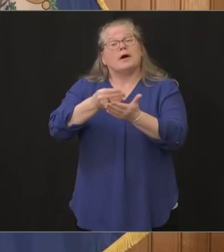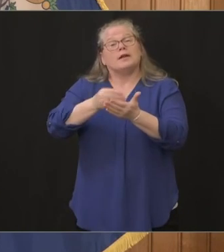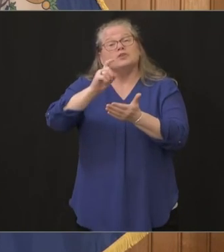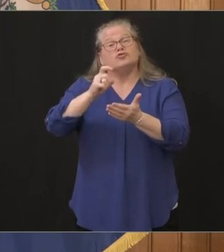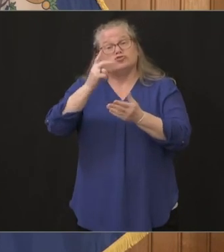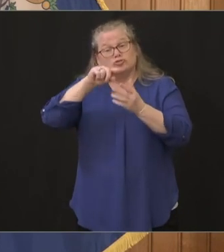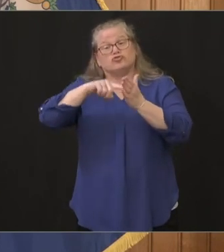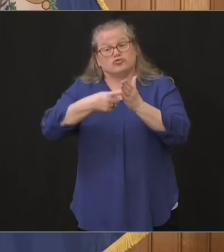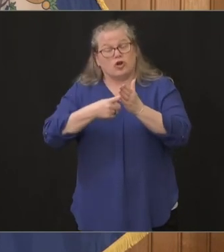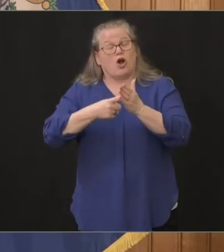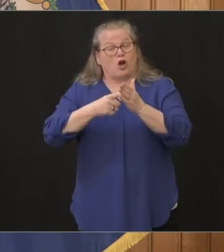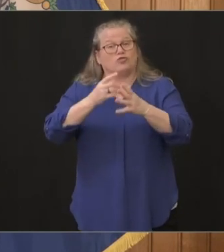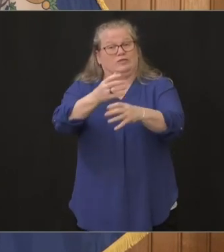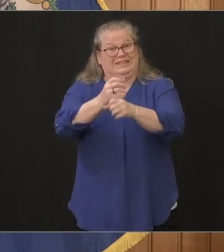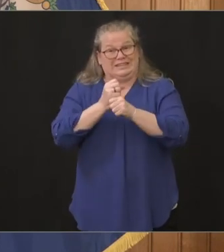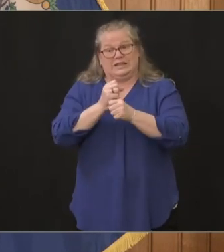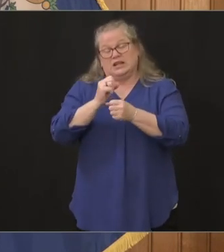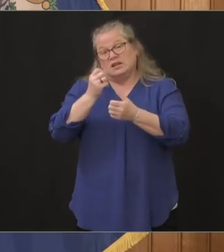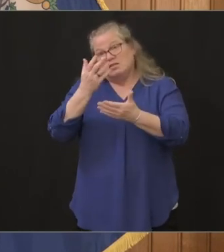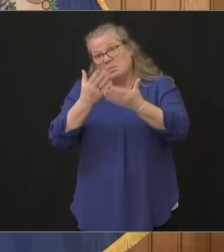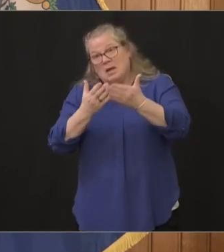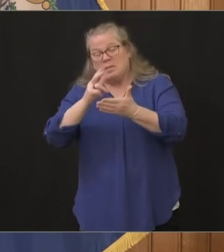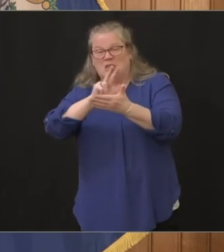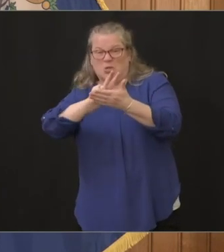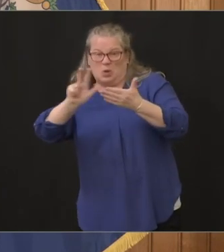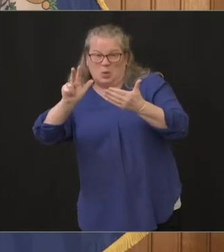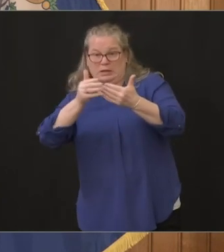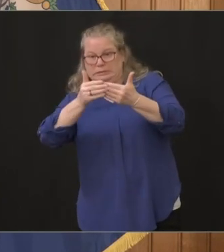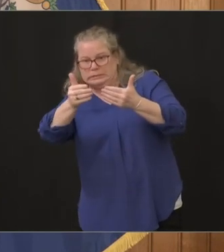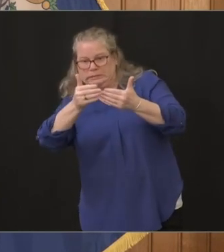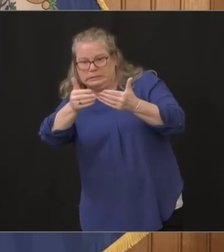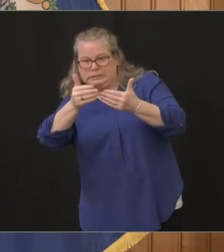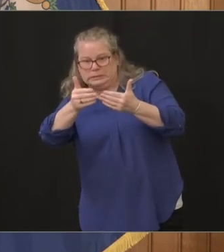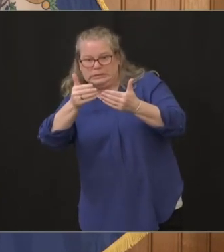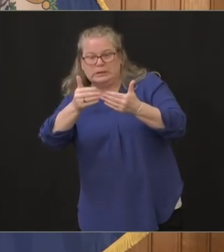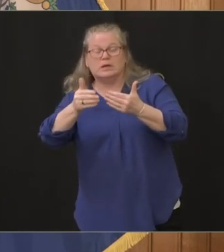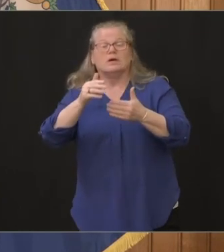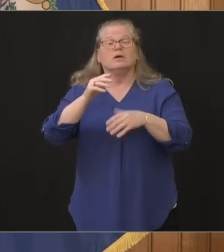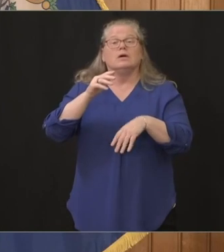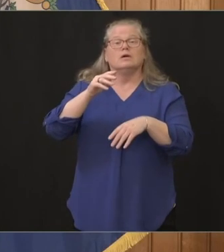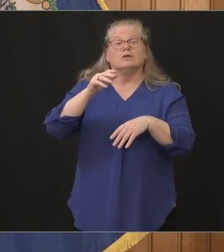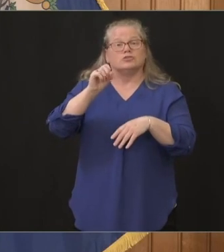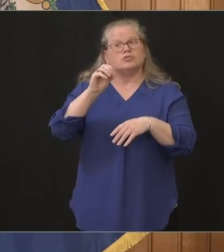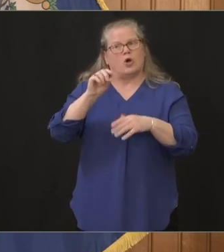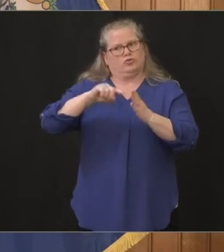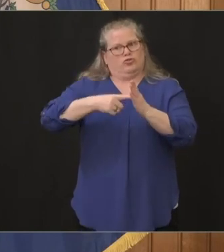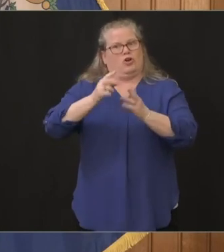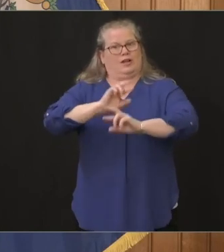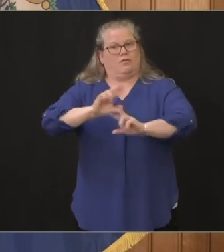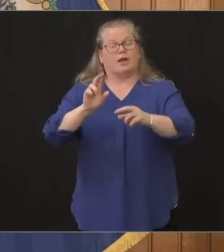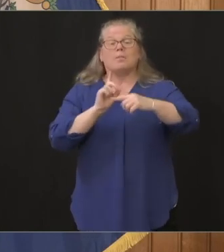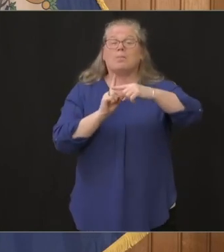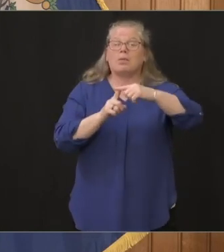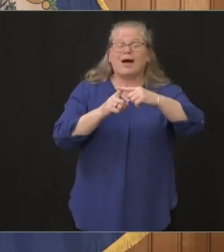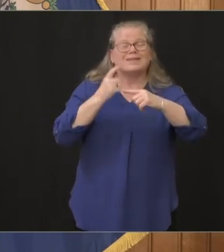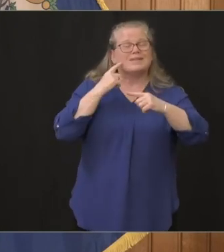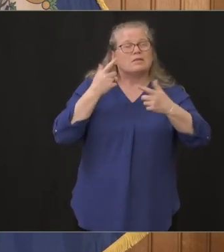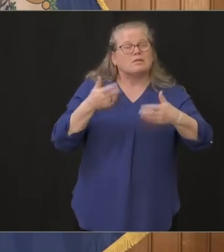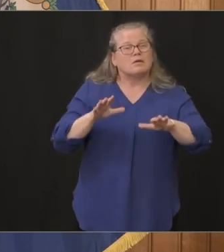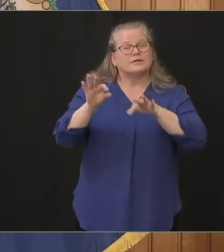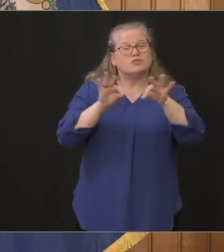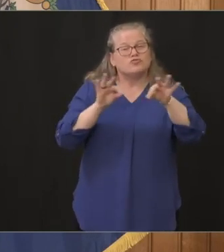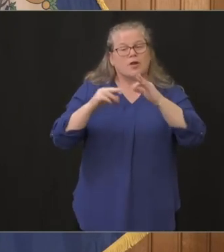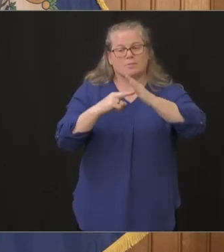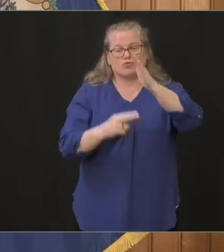money but we're going to get ready and in the meantime we have that bridge loan program that we've described to you before which is already